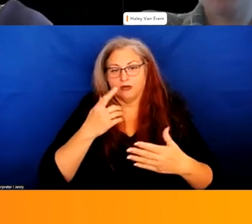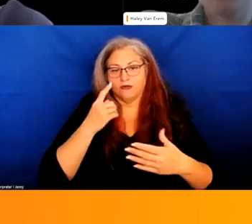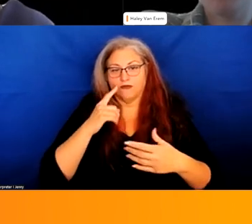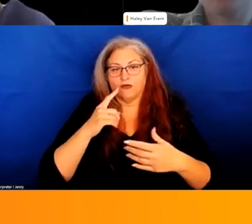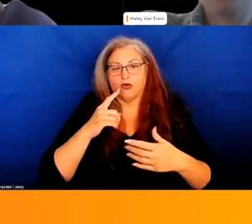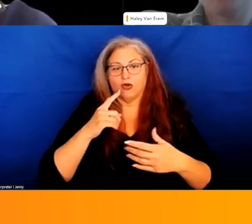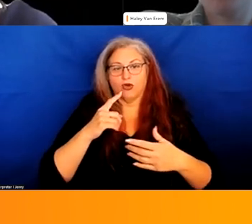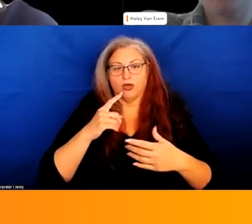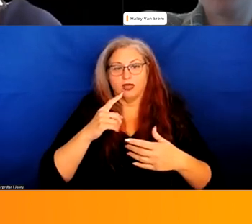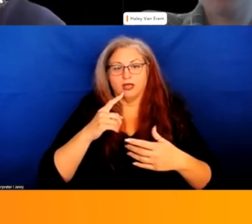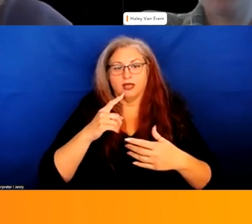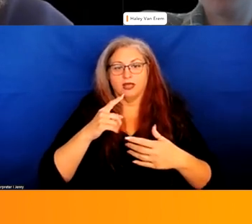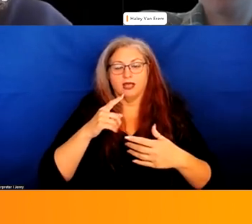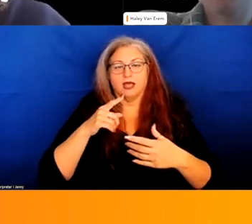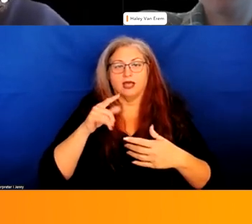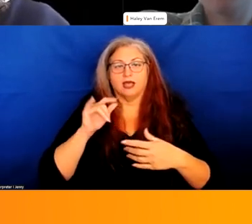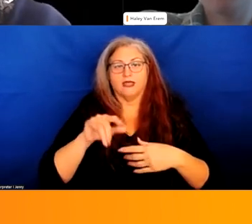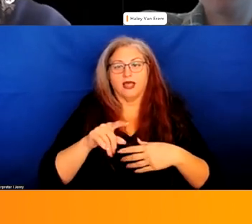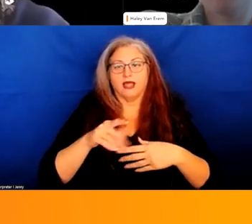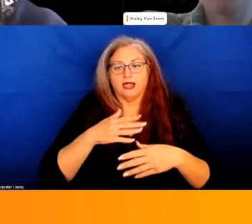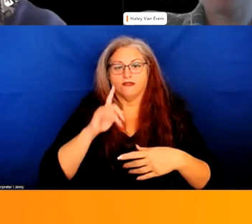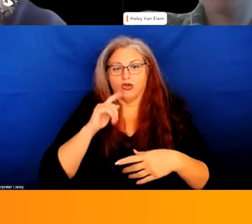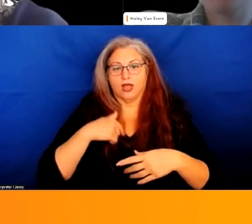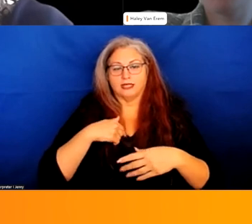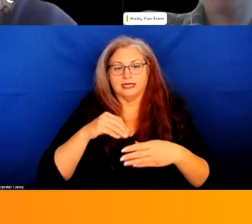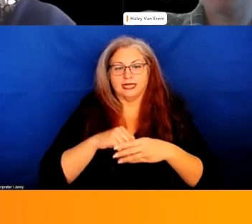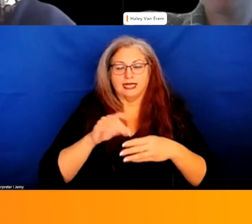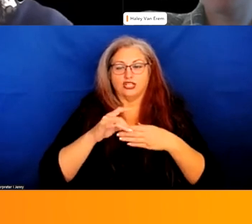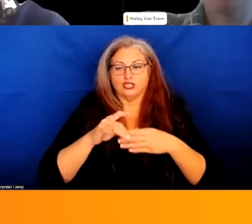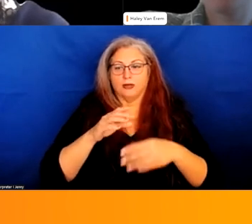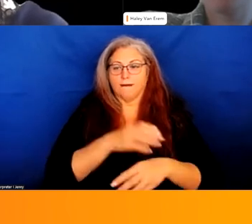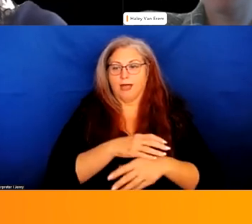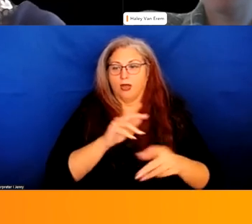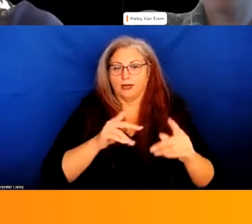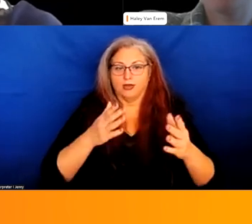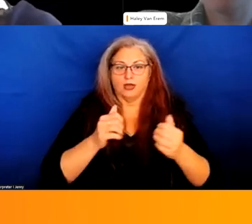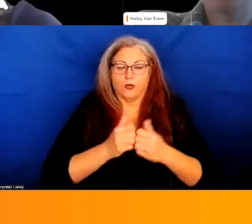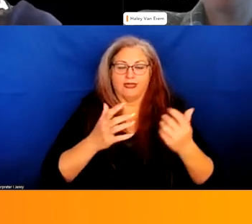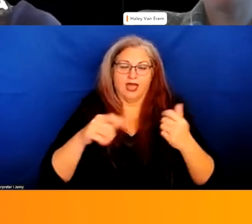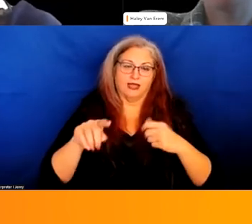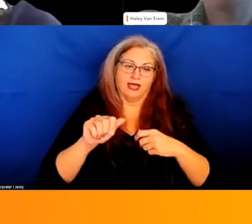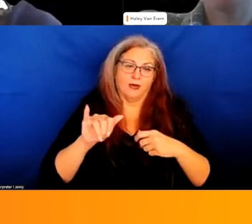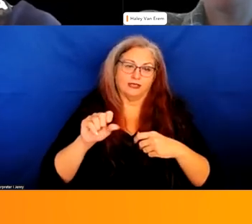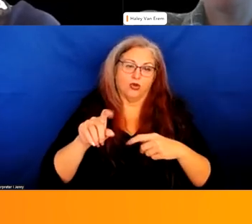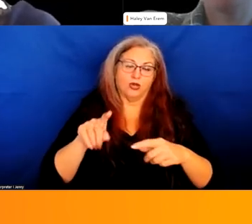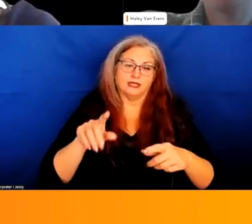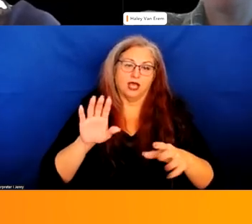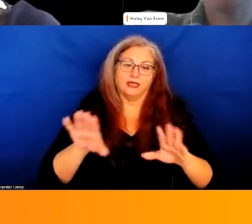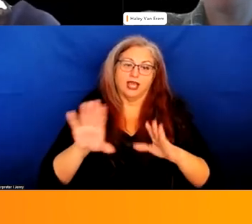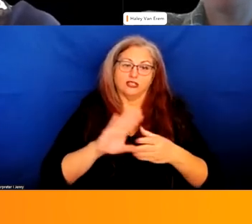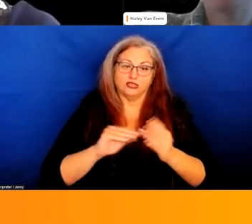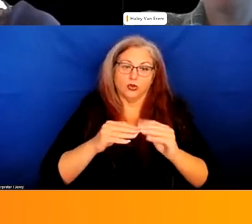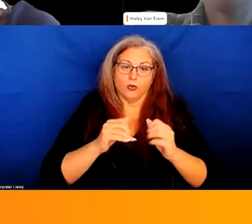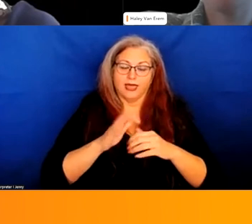members of financial leadership power some of them are actually here um without them their stories their